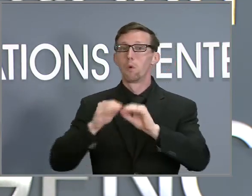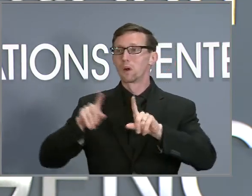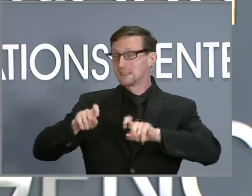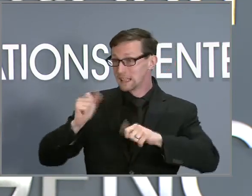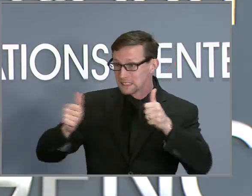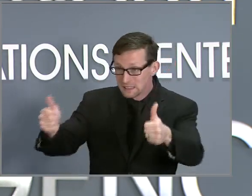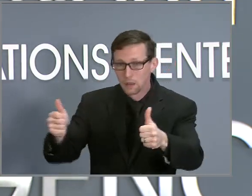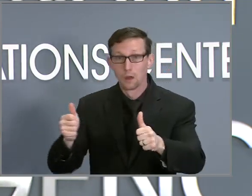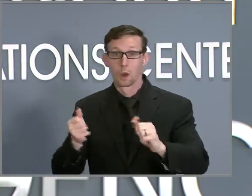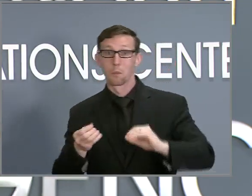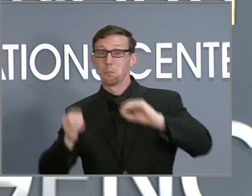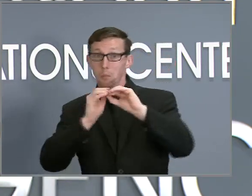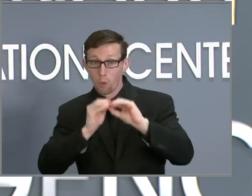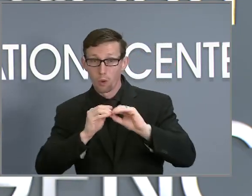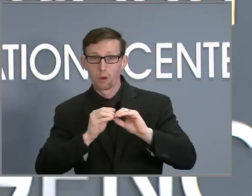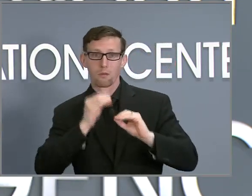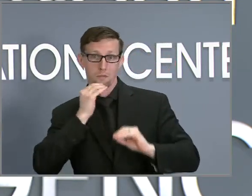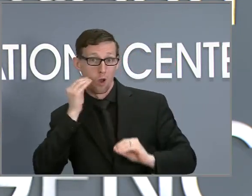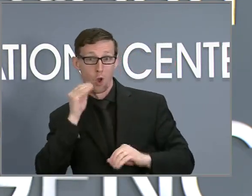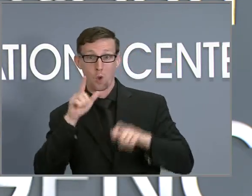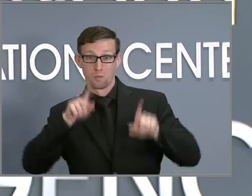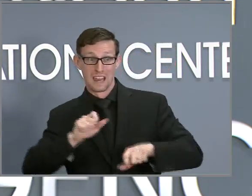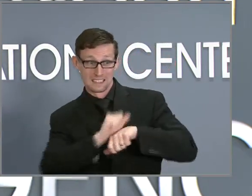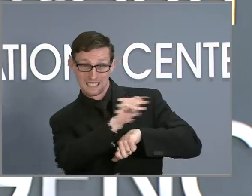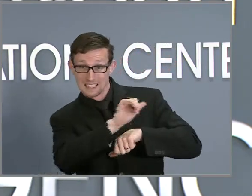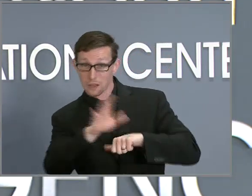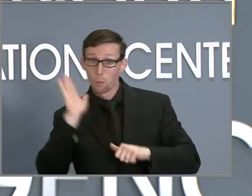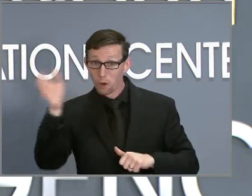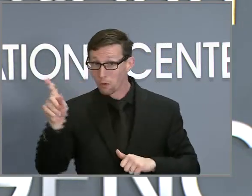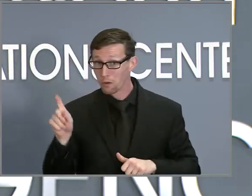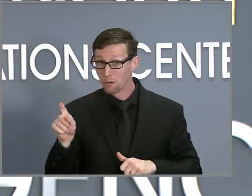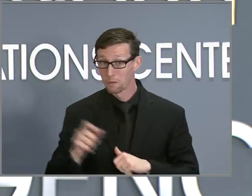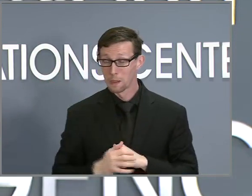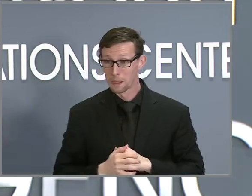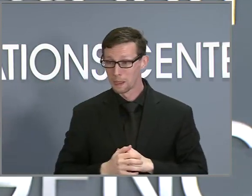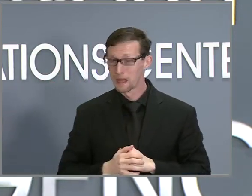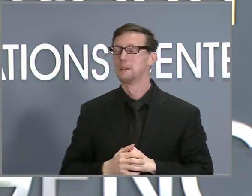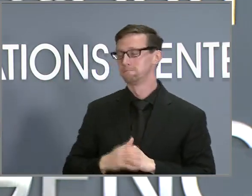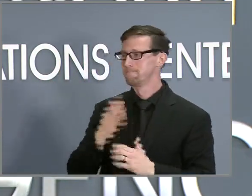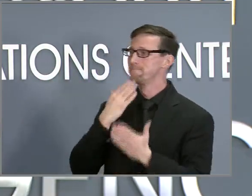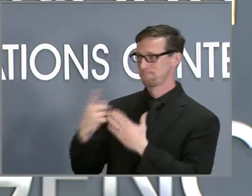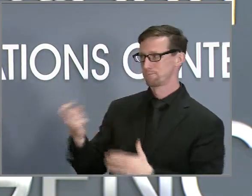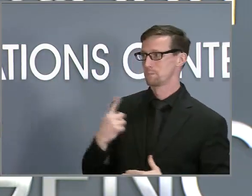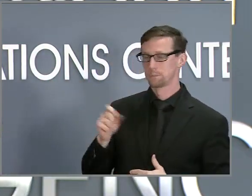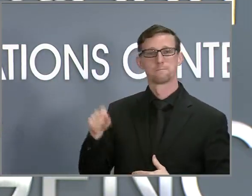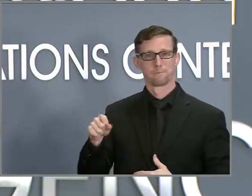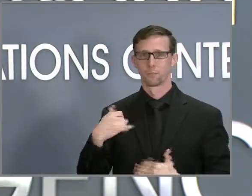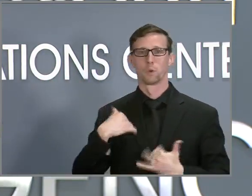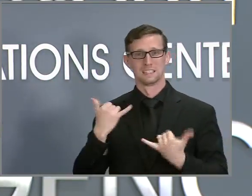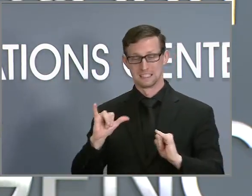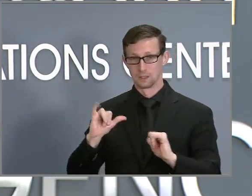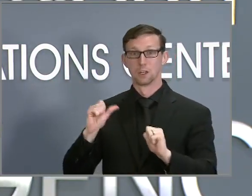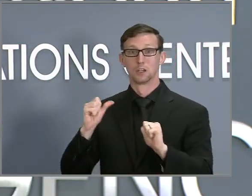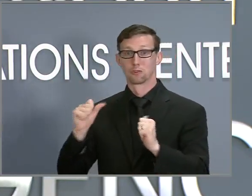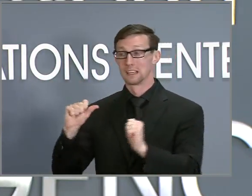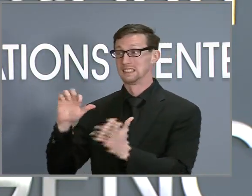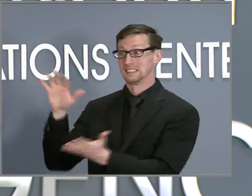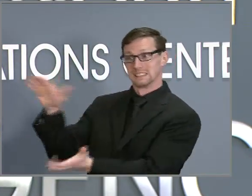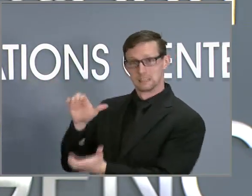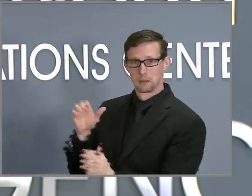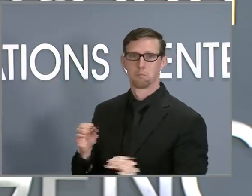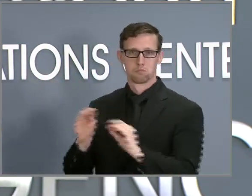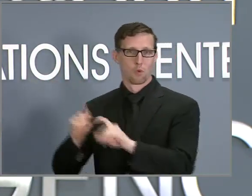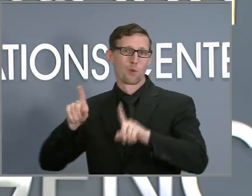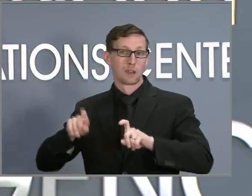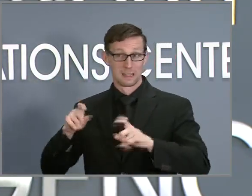more tests that the state could be sending to people's houses? Yep. Great question. So we continue to work to procure additional tests. I think it's